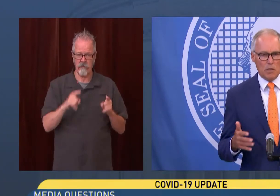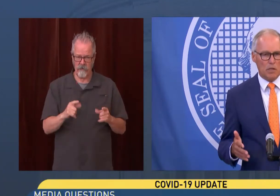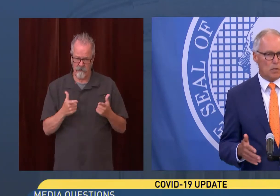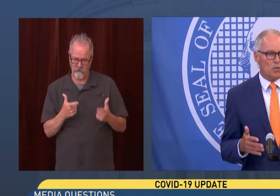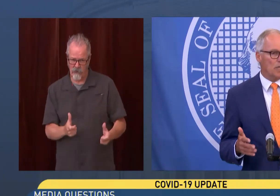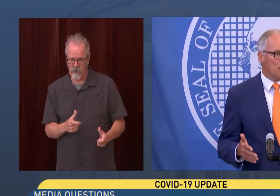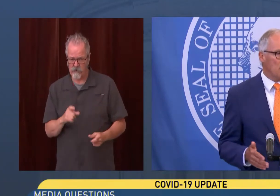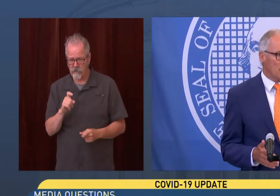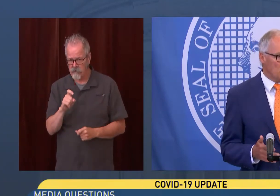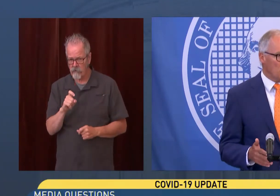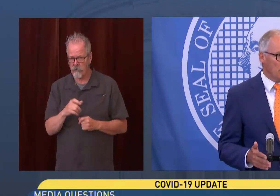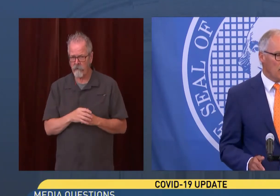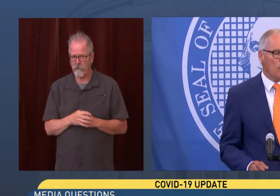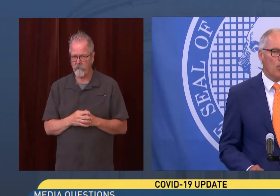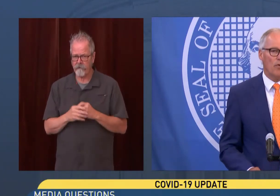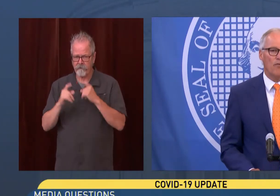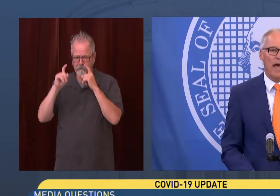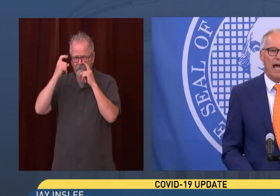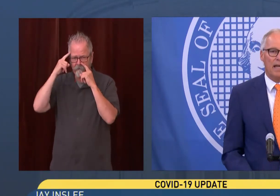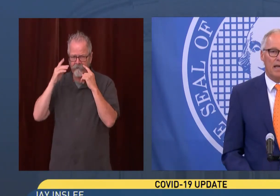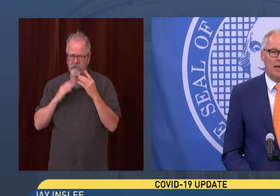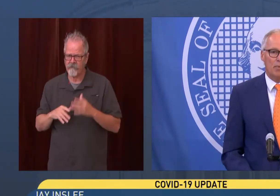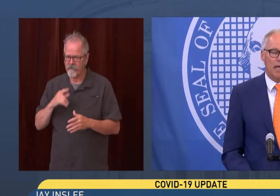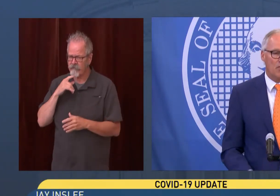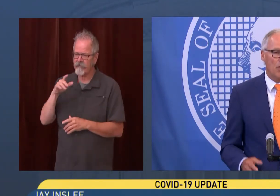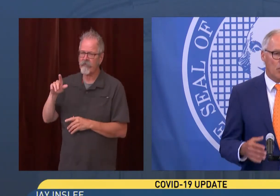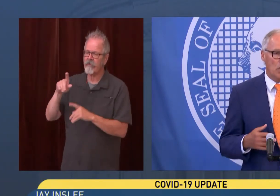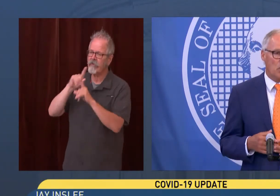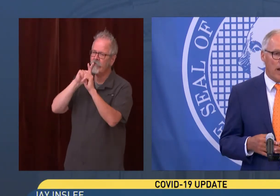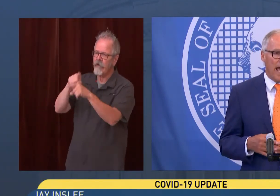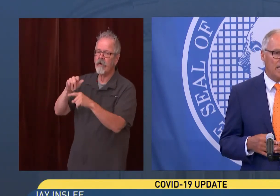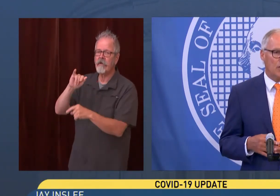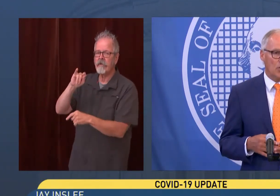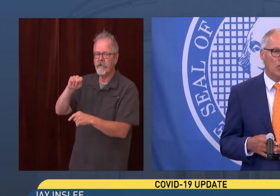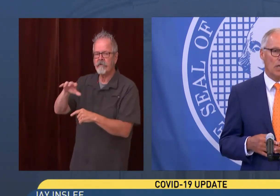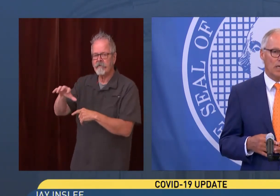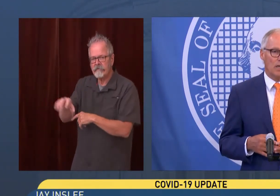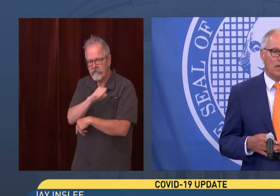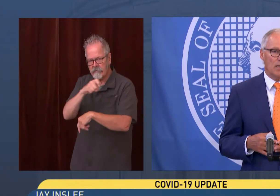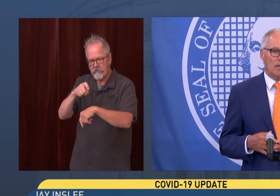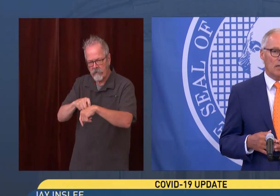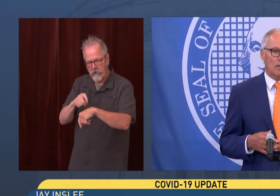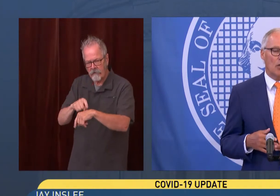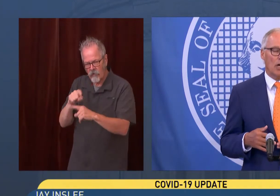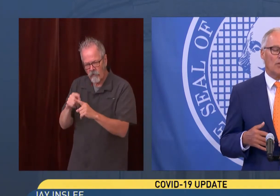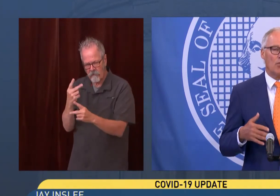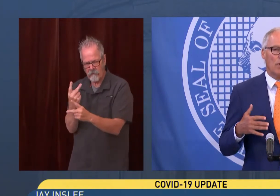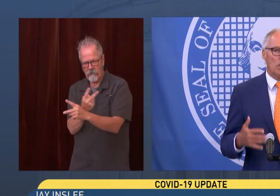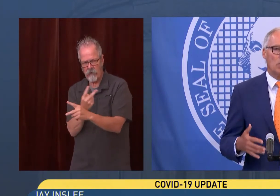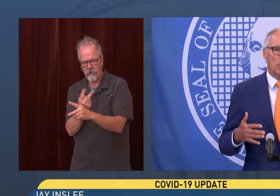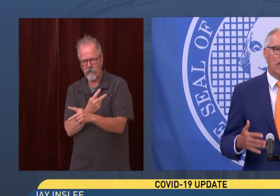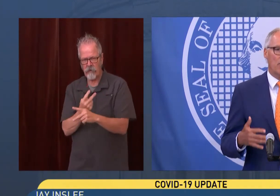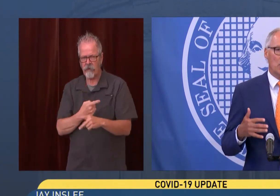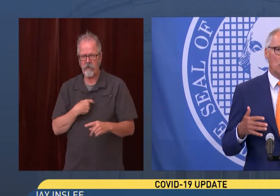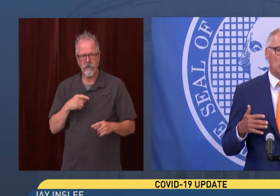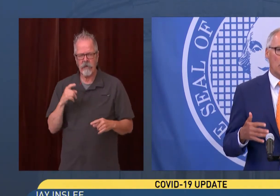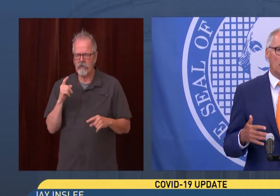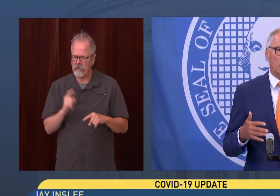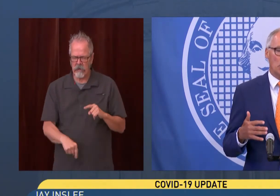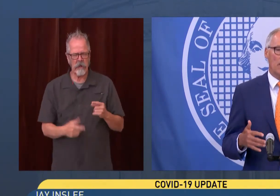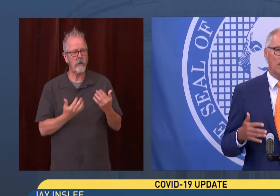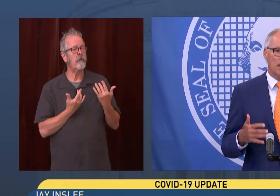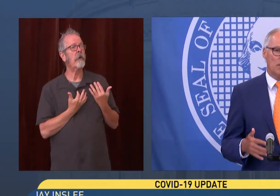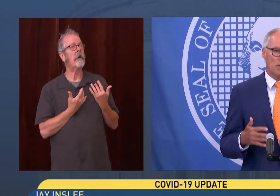Obviously, these things do take time. You point out an important fact. But that's one of the reasons we're acting early. Look, the reason we have been